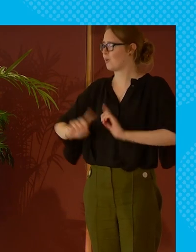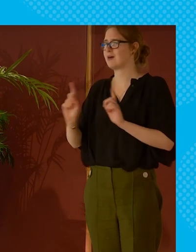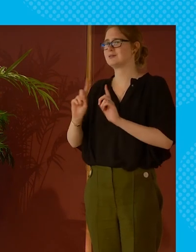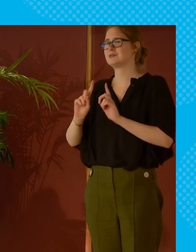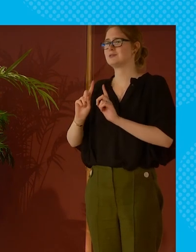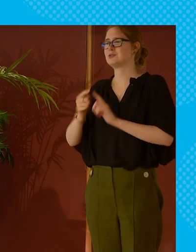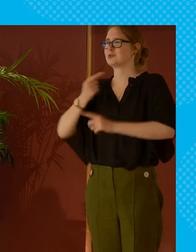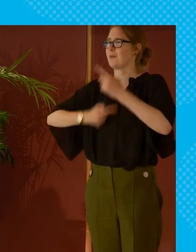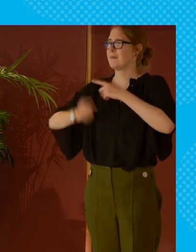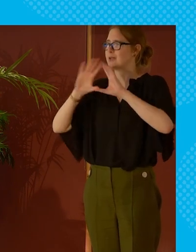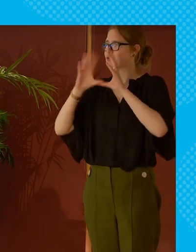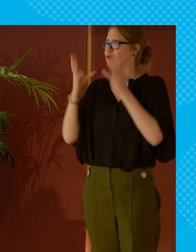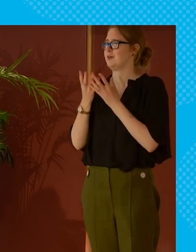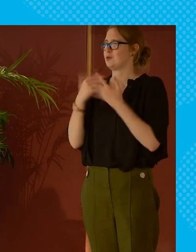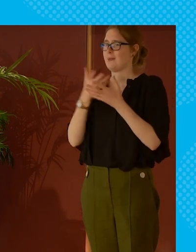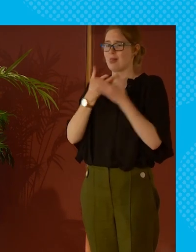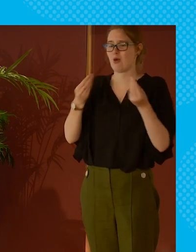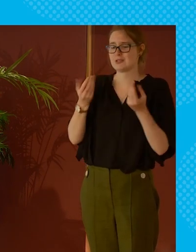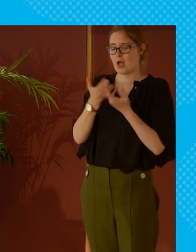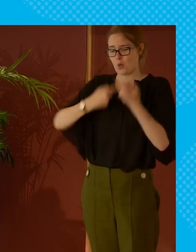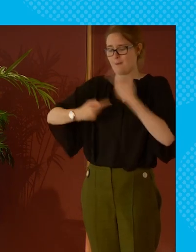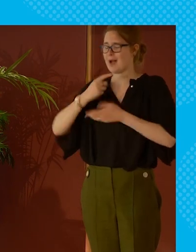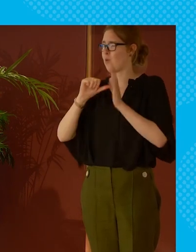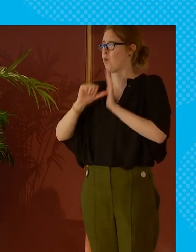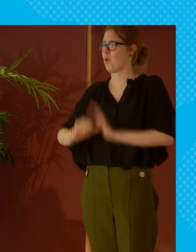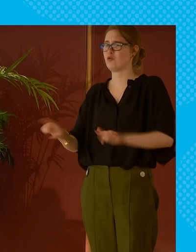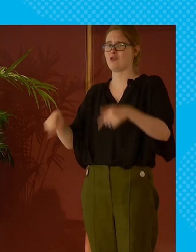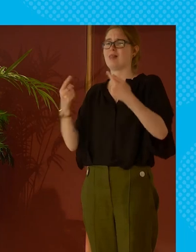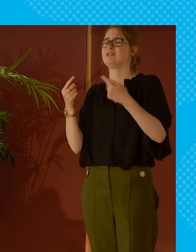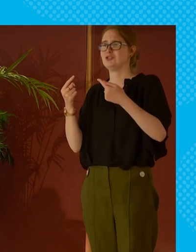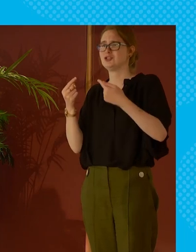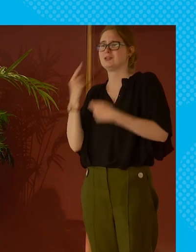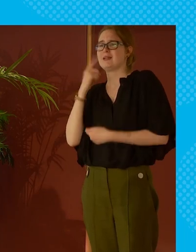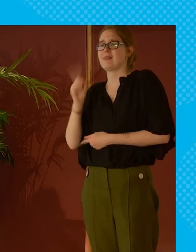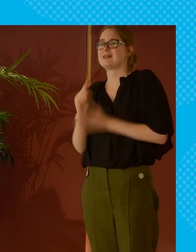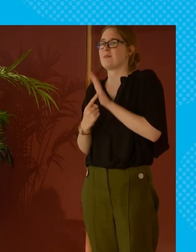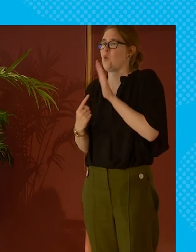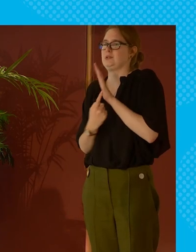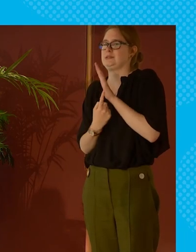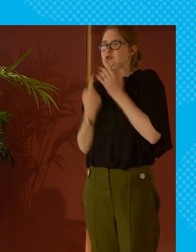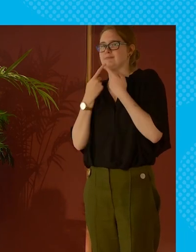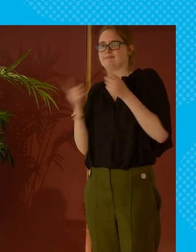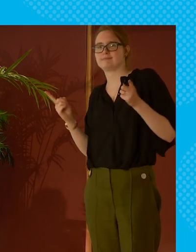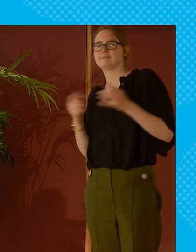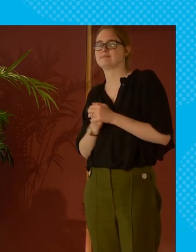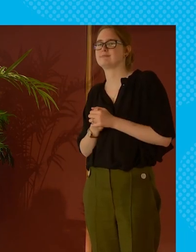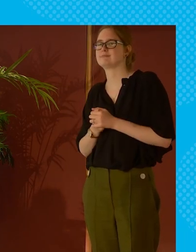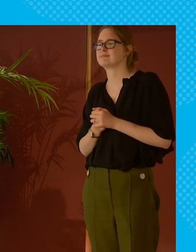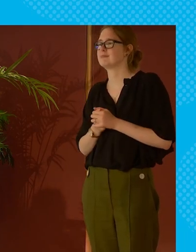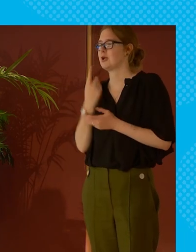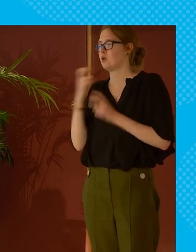is to get things back to universal after you've lost it and i think that's a really important point to make do know